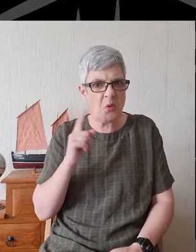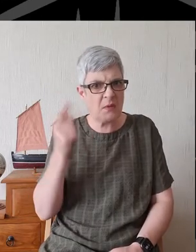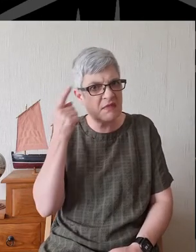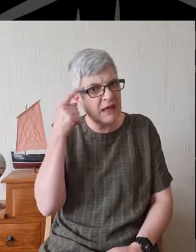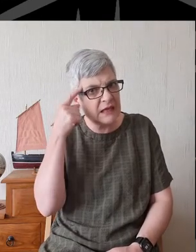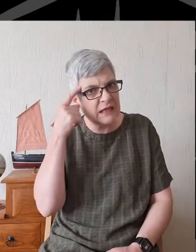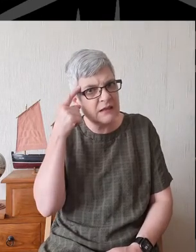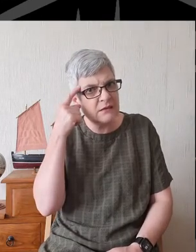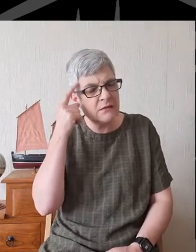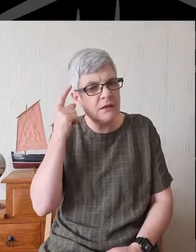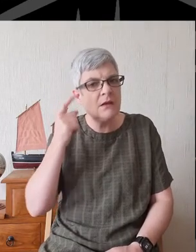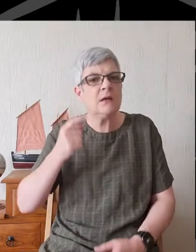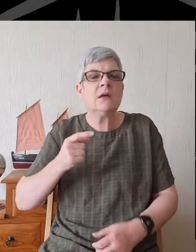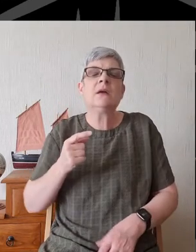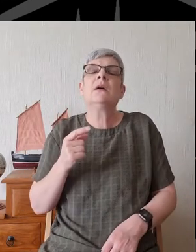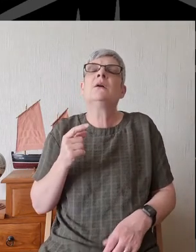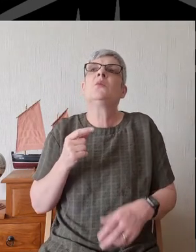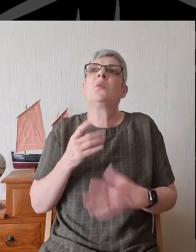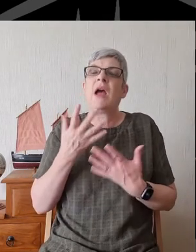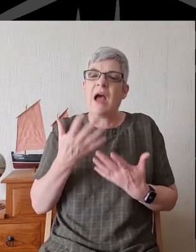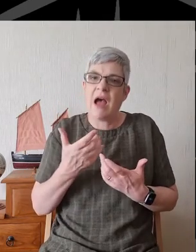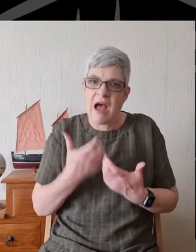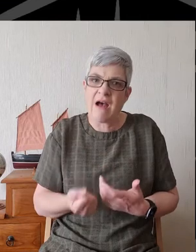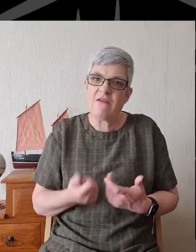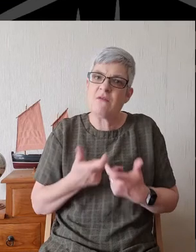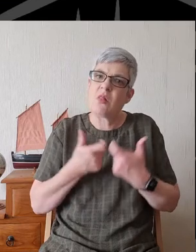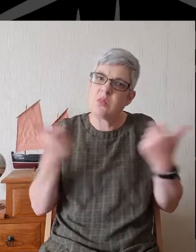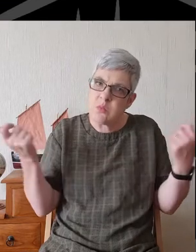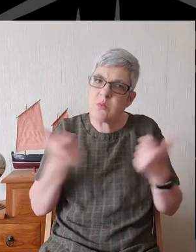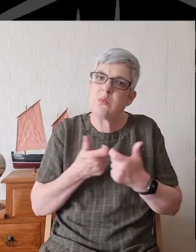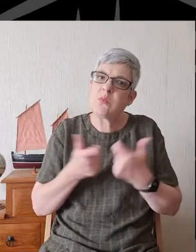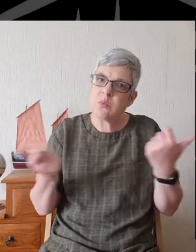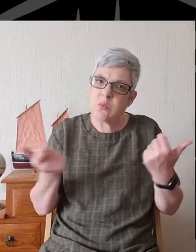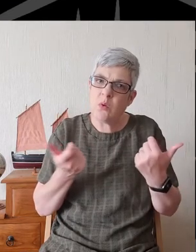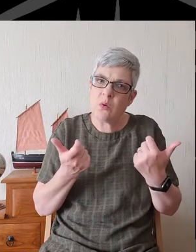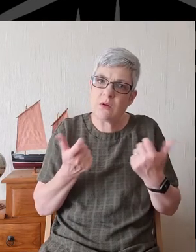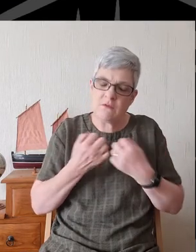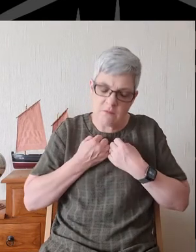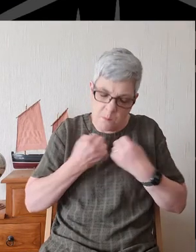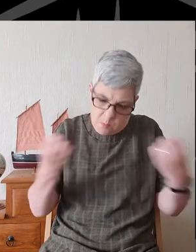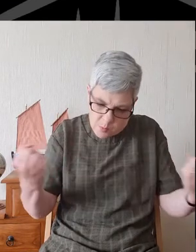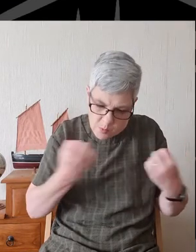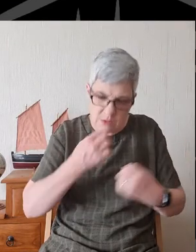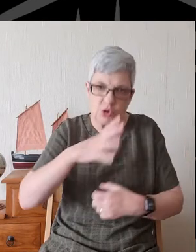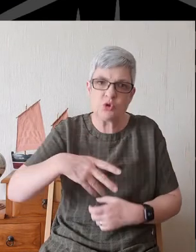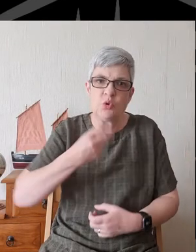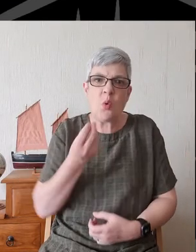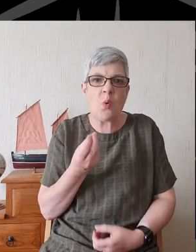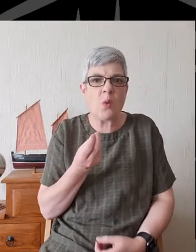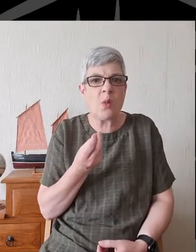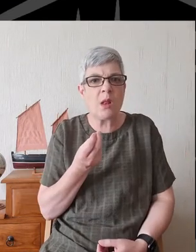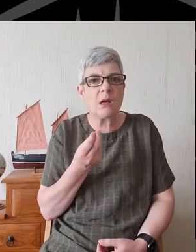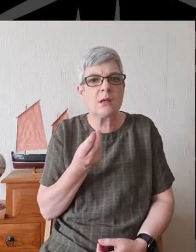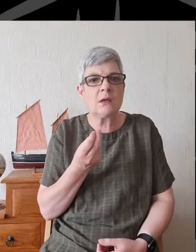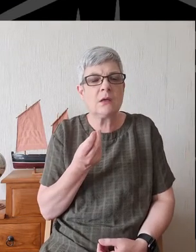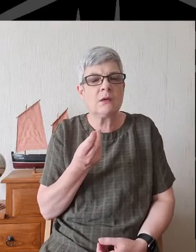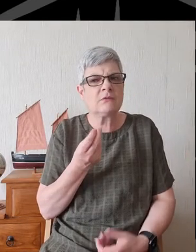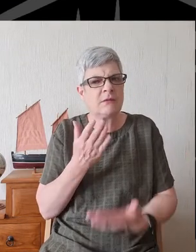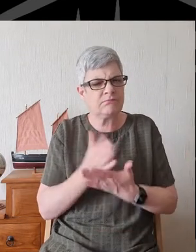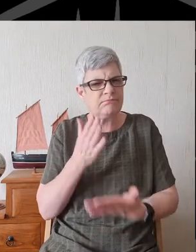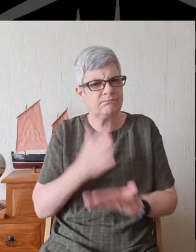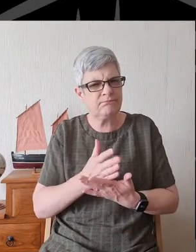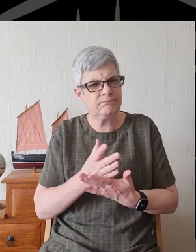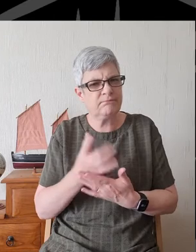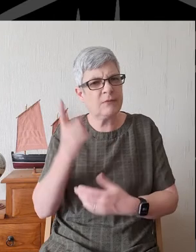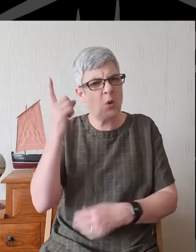We have a good deal of soul-searching to do about whether, in fact, God